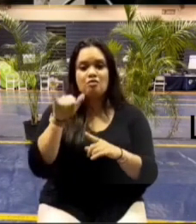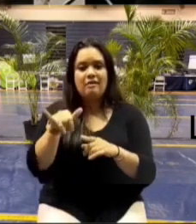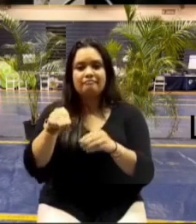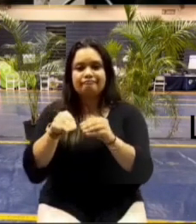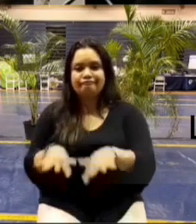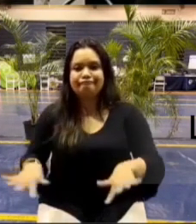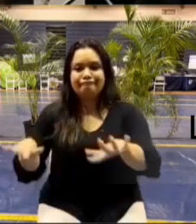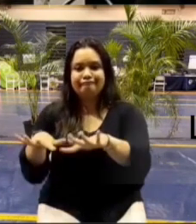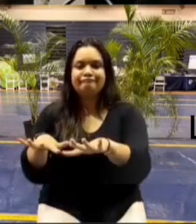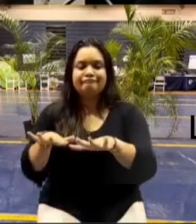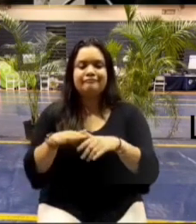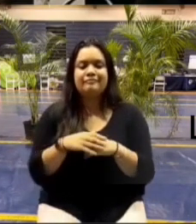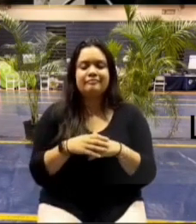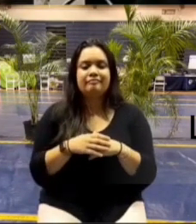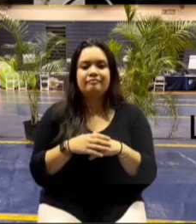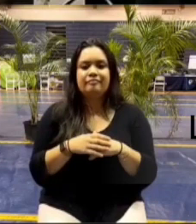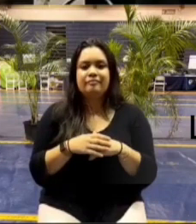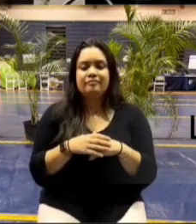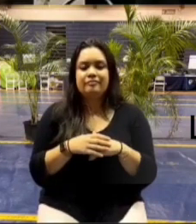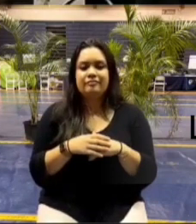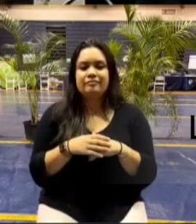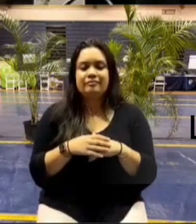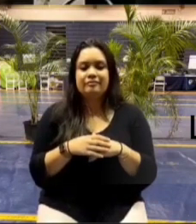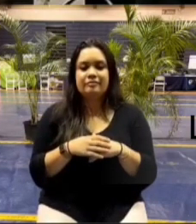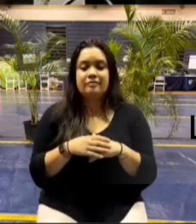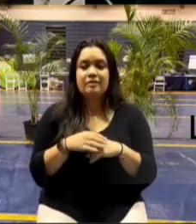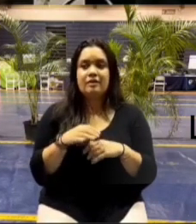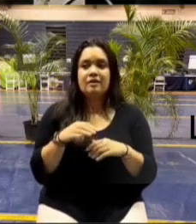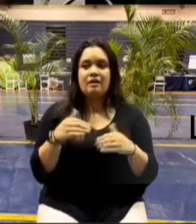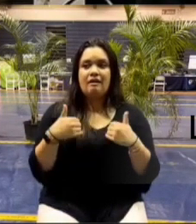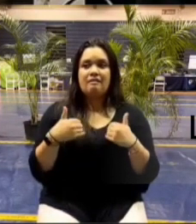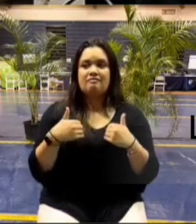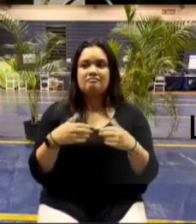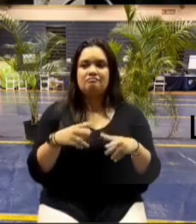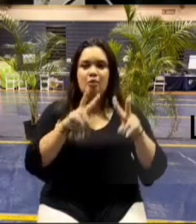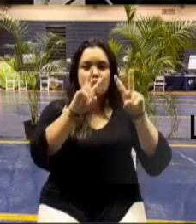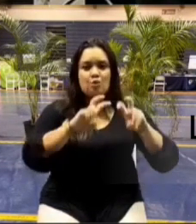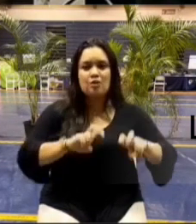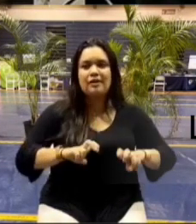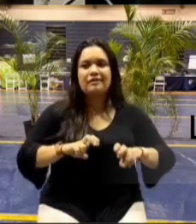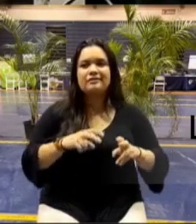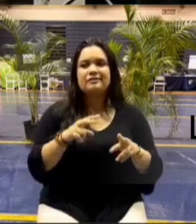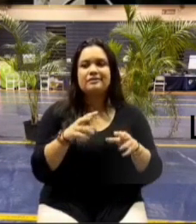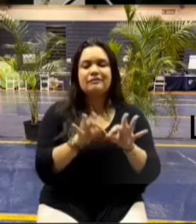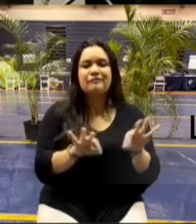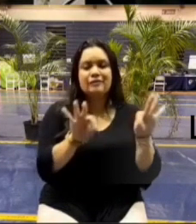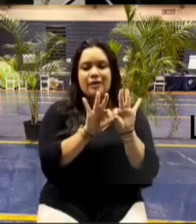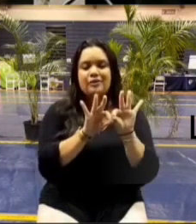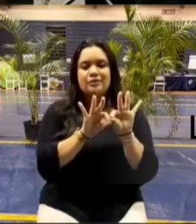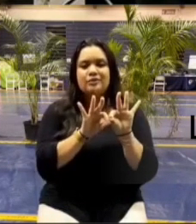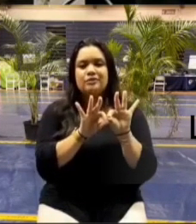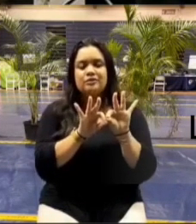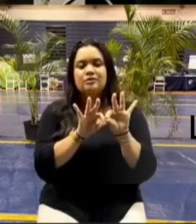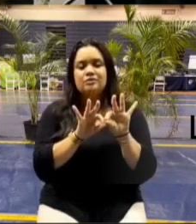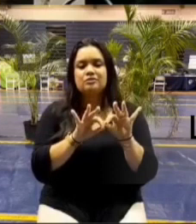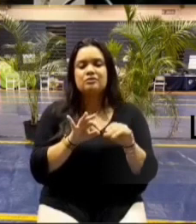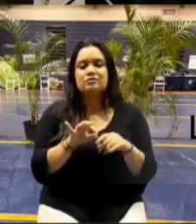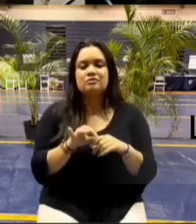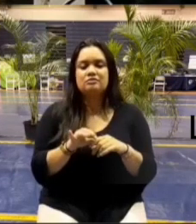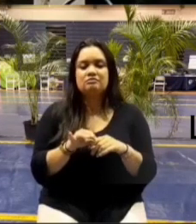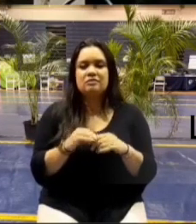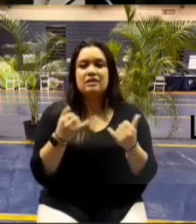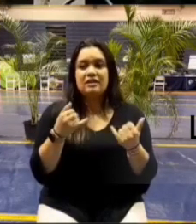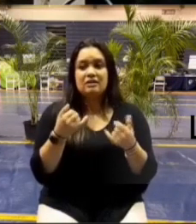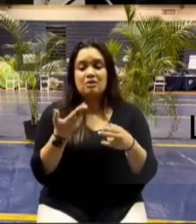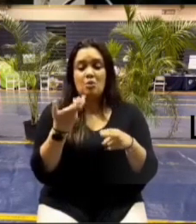now there's an appraised value and we were willing to pay higher than that but they wanted it much higher than that